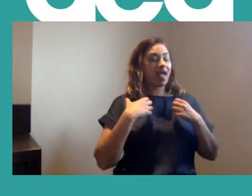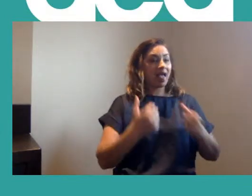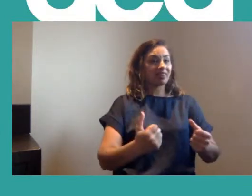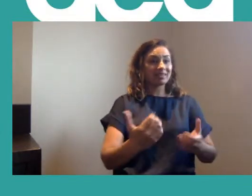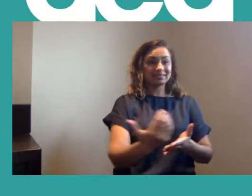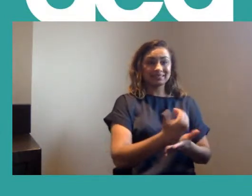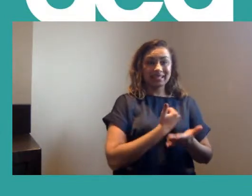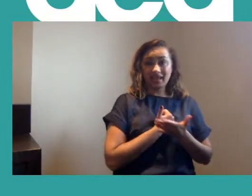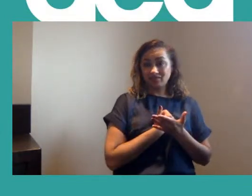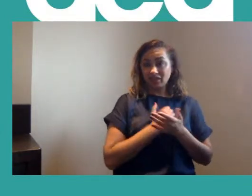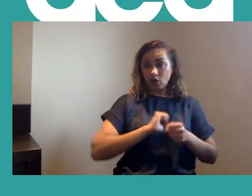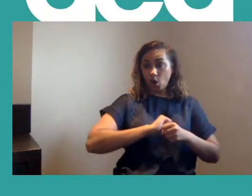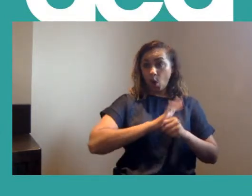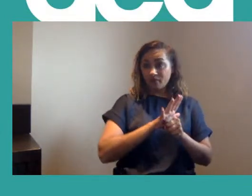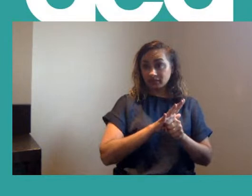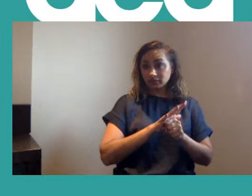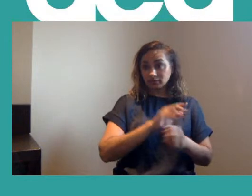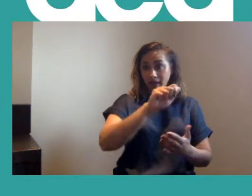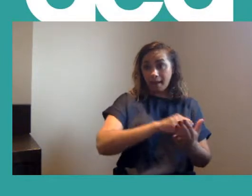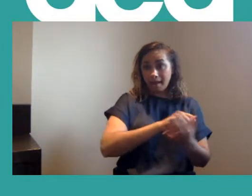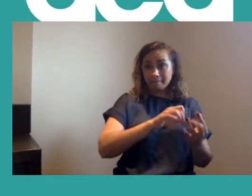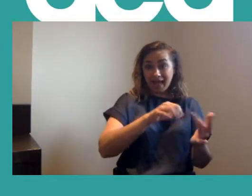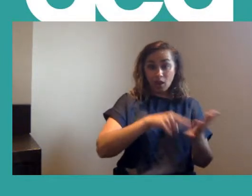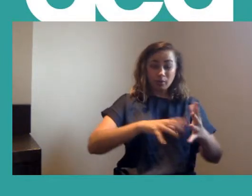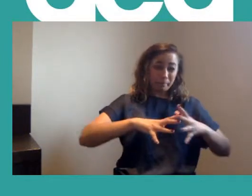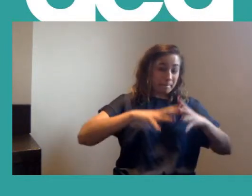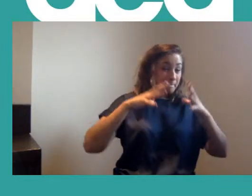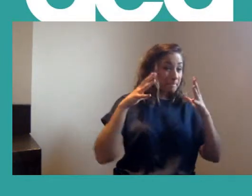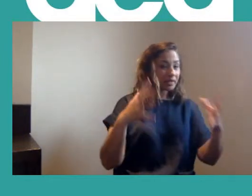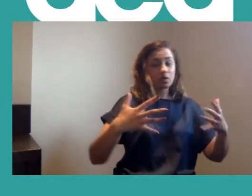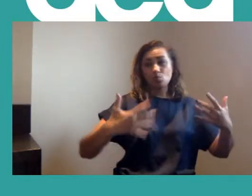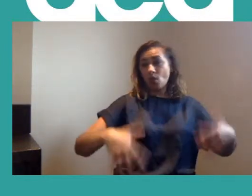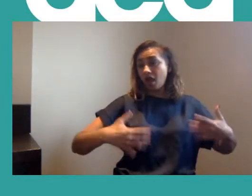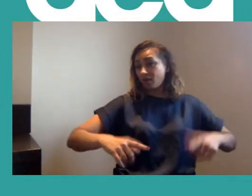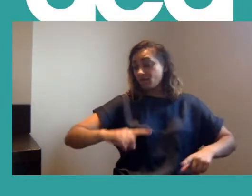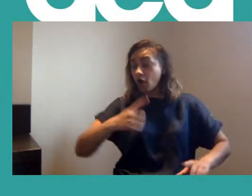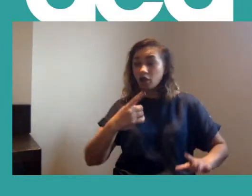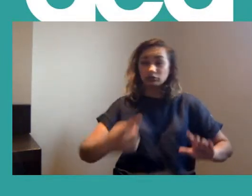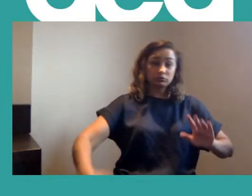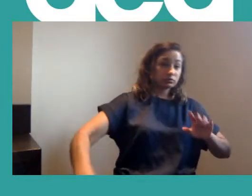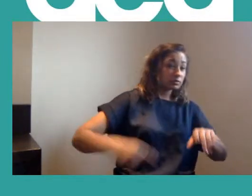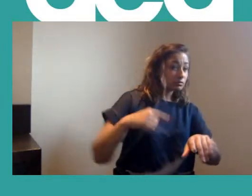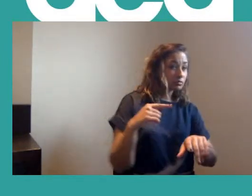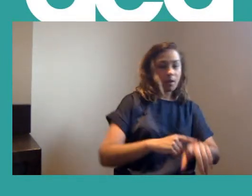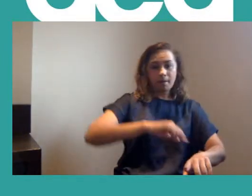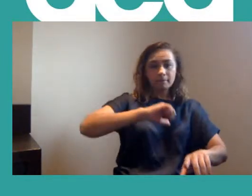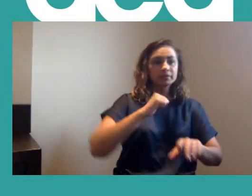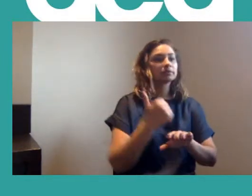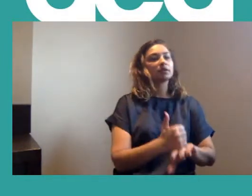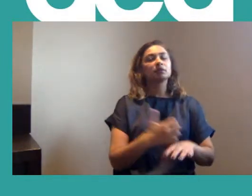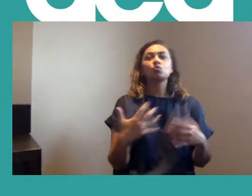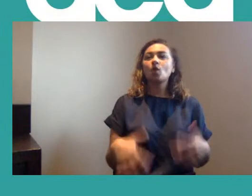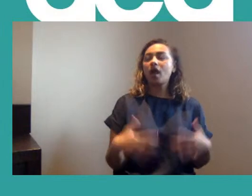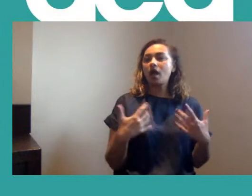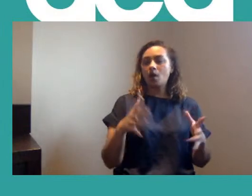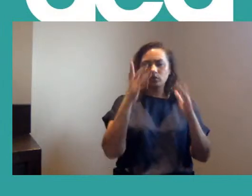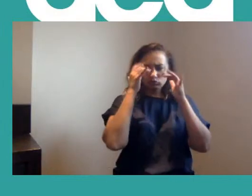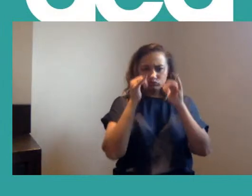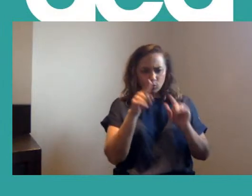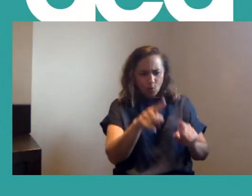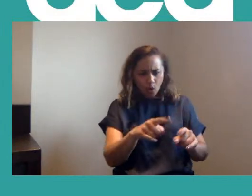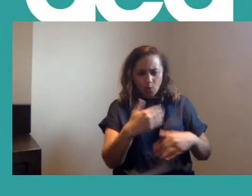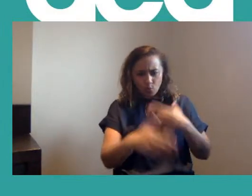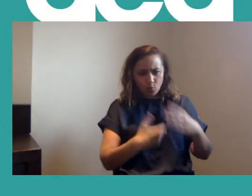ballot. Absolutely huge, groundbreaking, record-breaking. And when you look at what they did, and